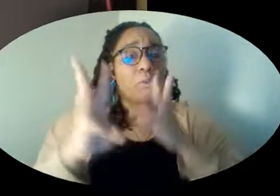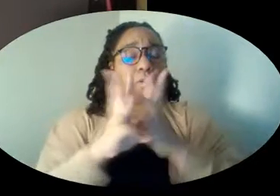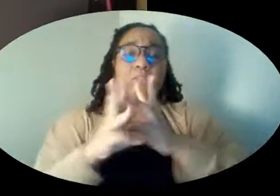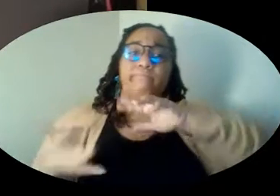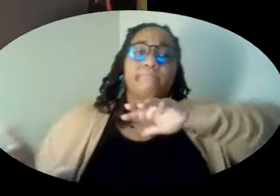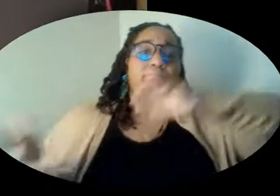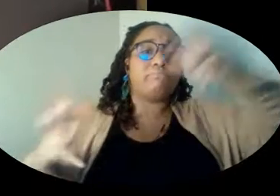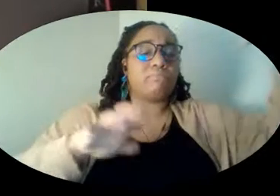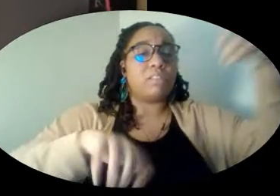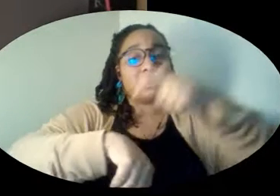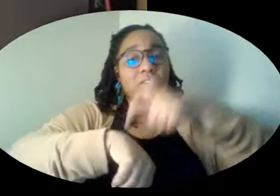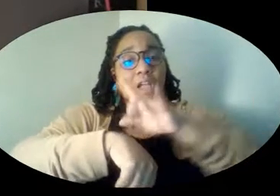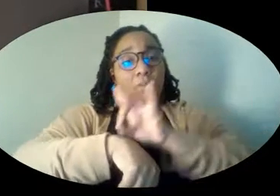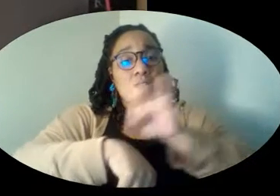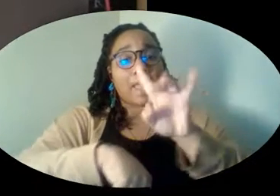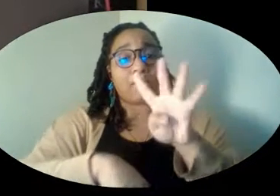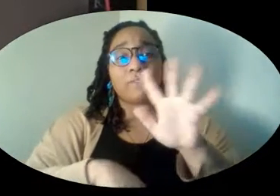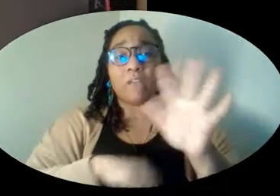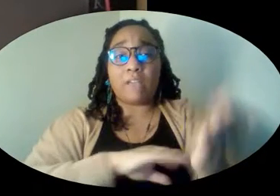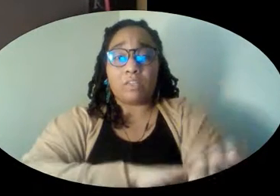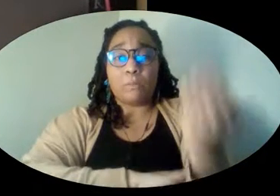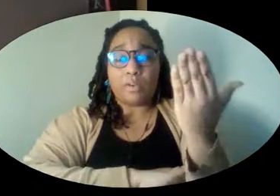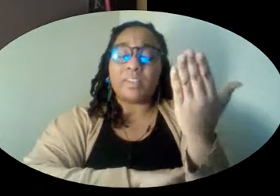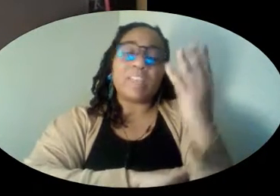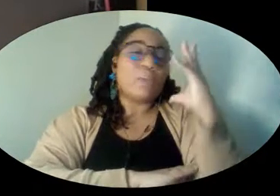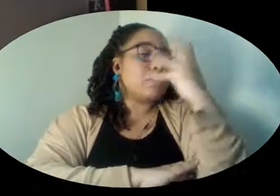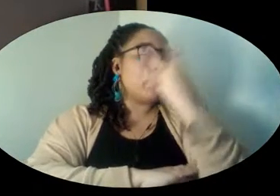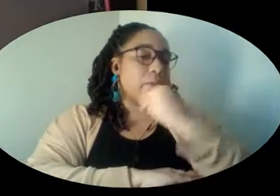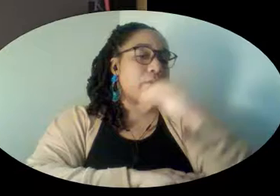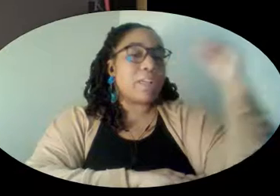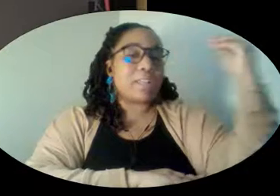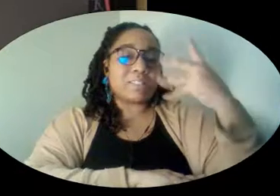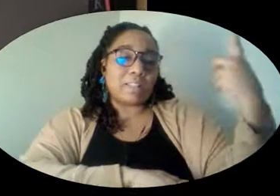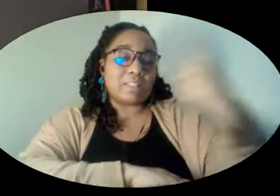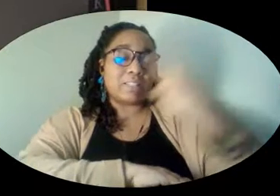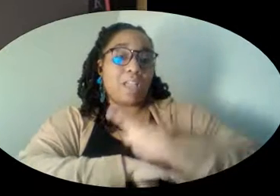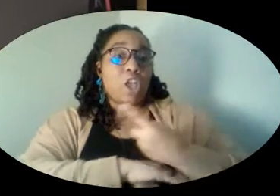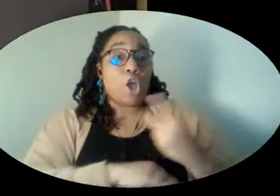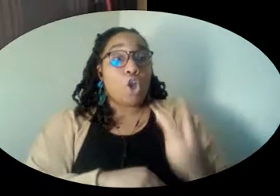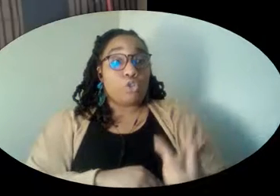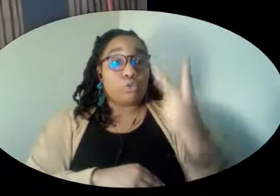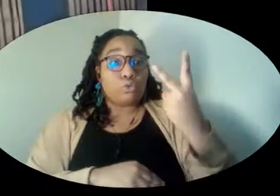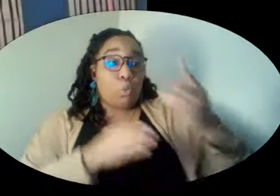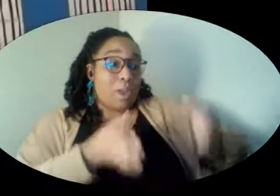world shook. It was 8.45 in the morning. Another beautiful and sunny day.